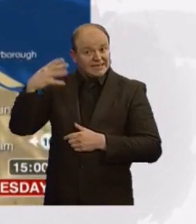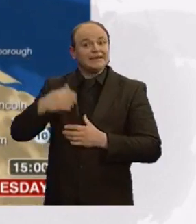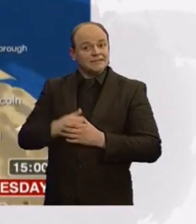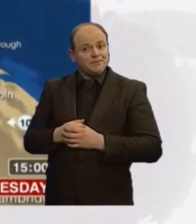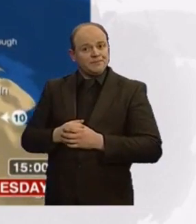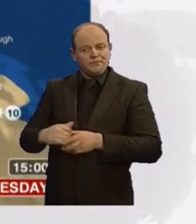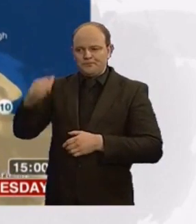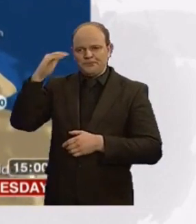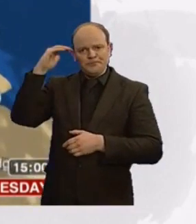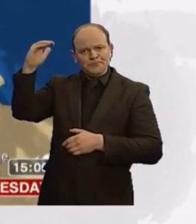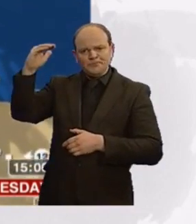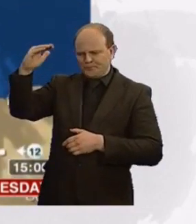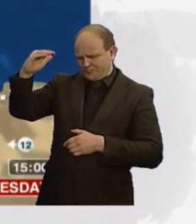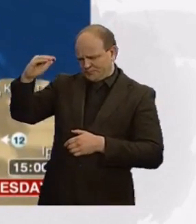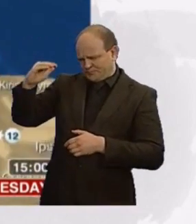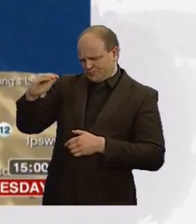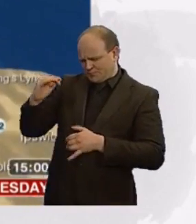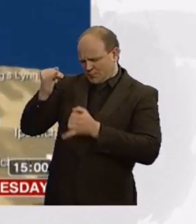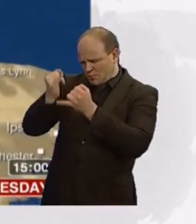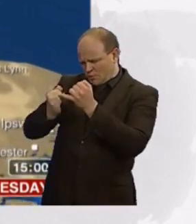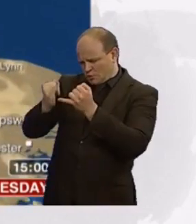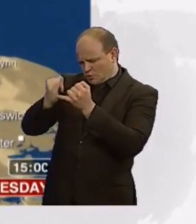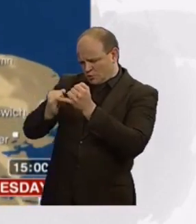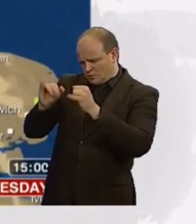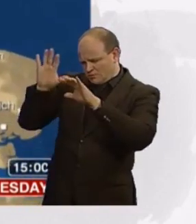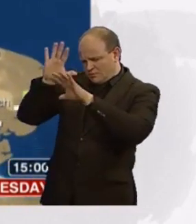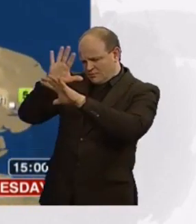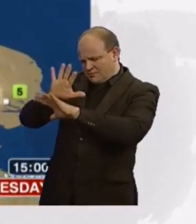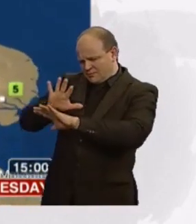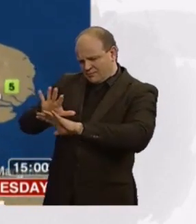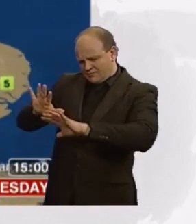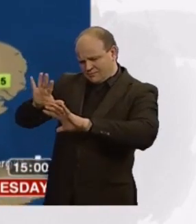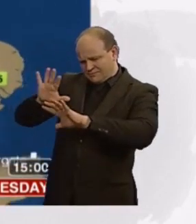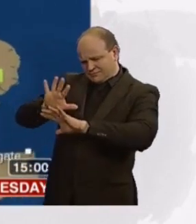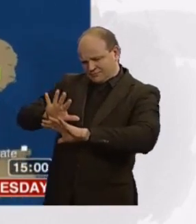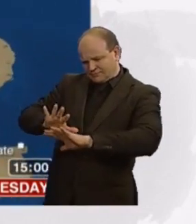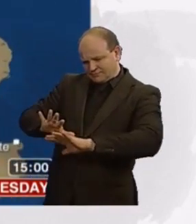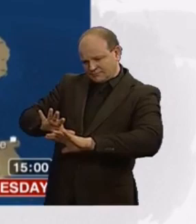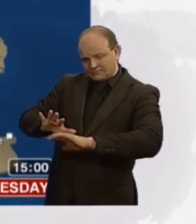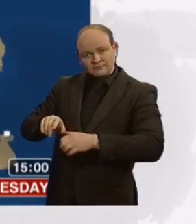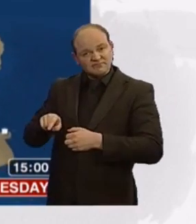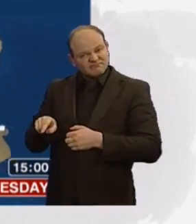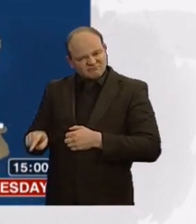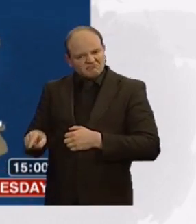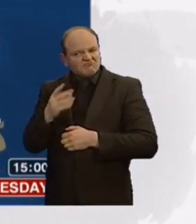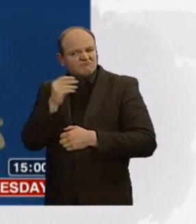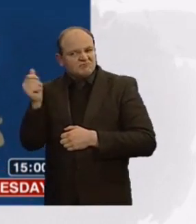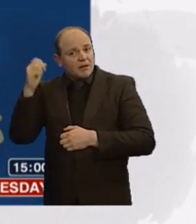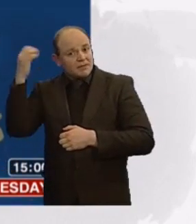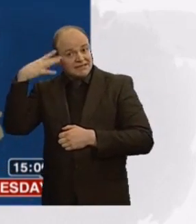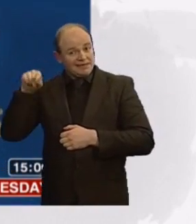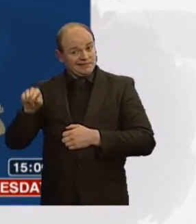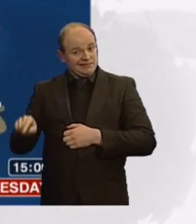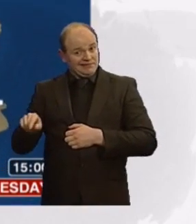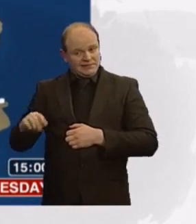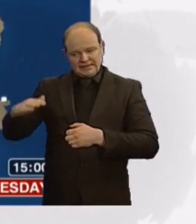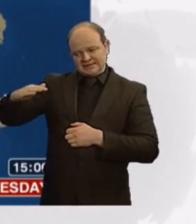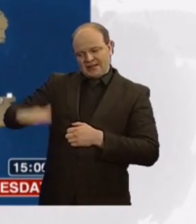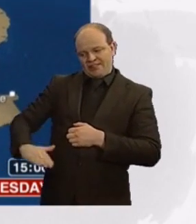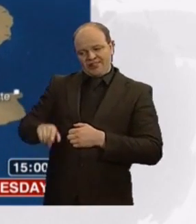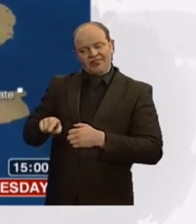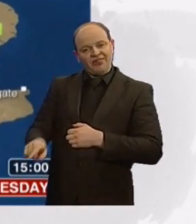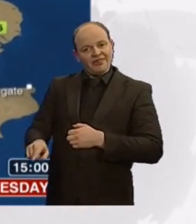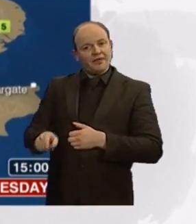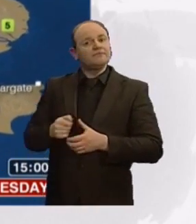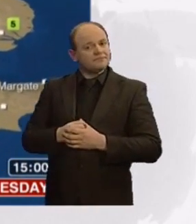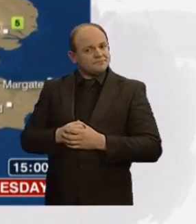south and it is just some hazy brightness, so the cloud thins at times to allow some weak sunshine to come through. But a new feature of the weather